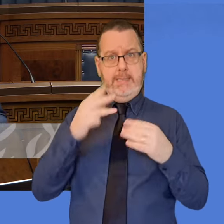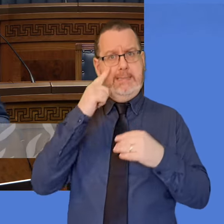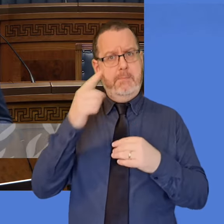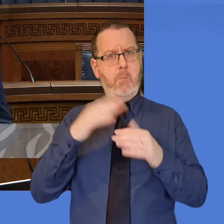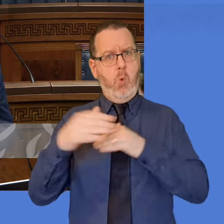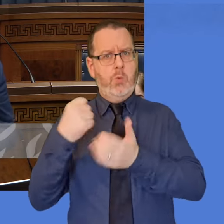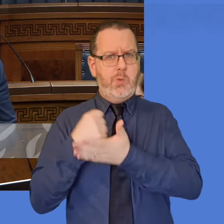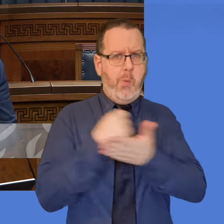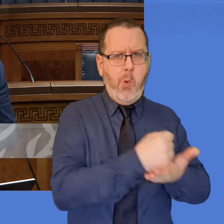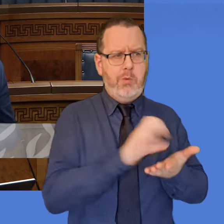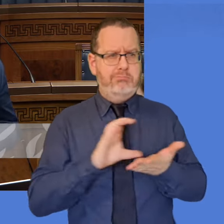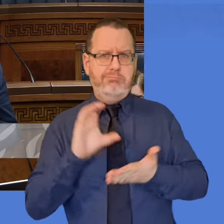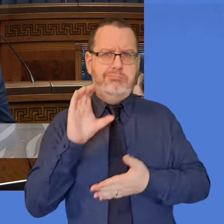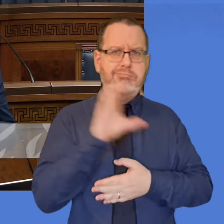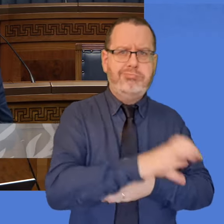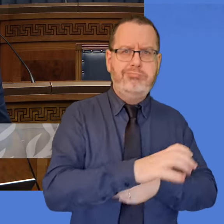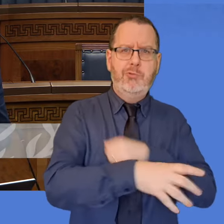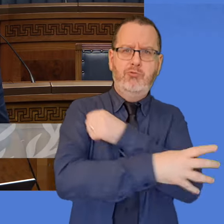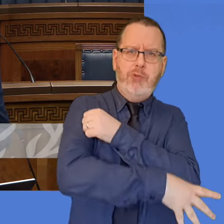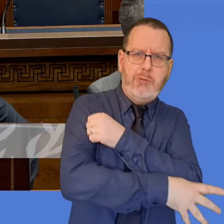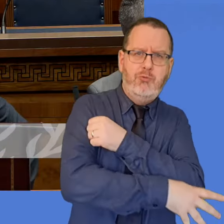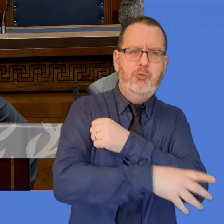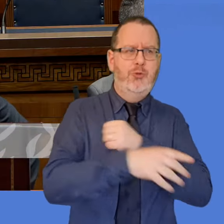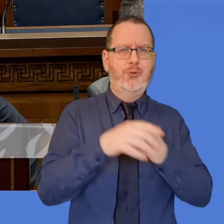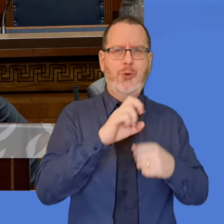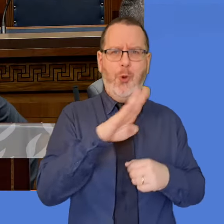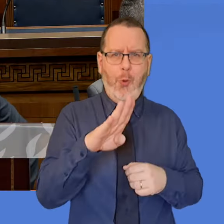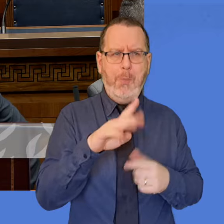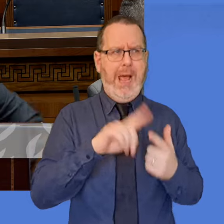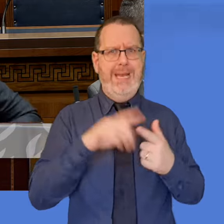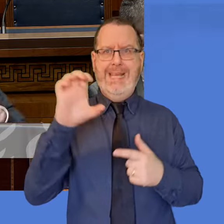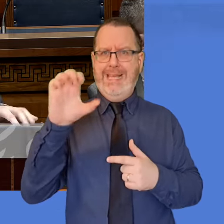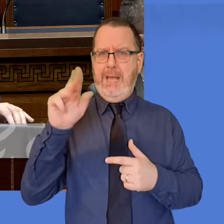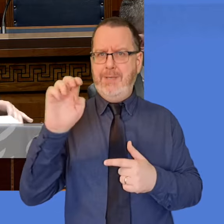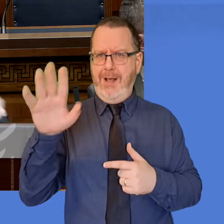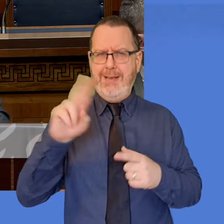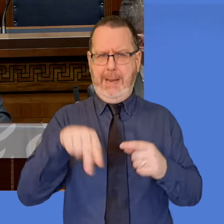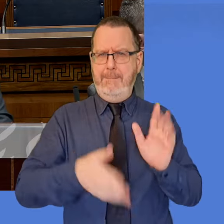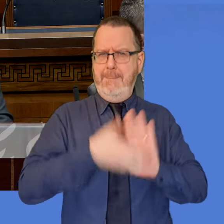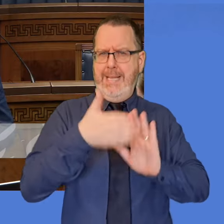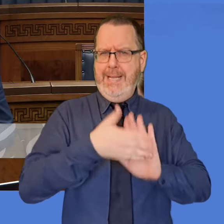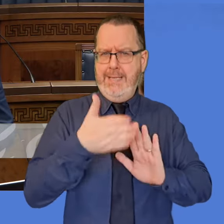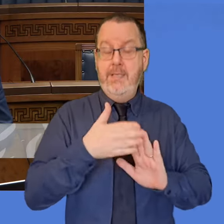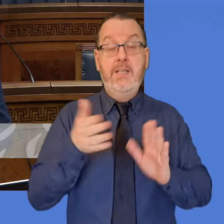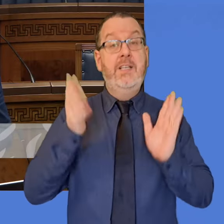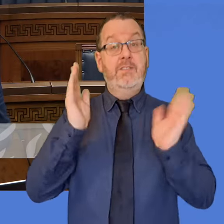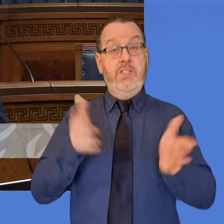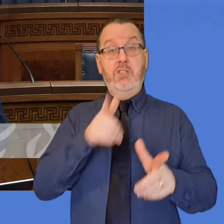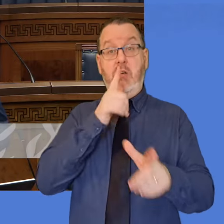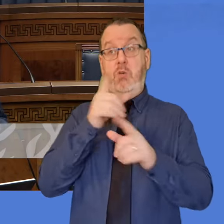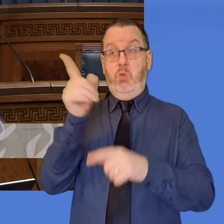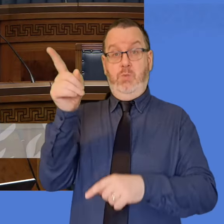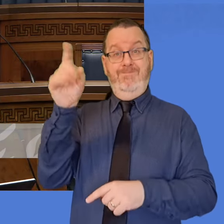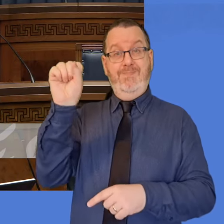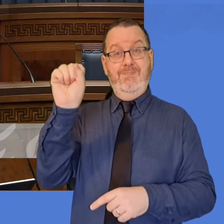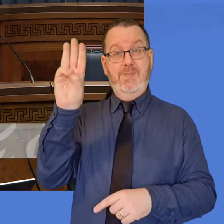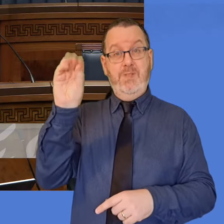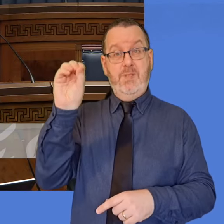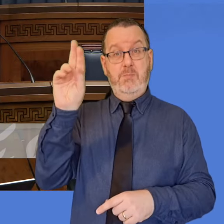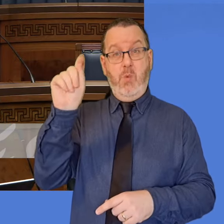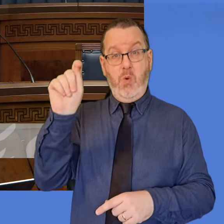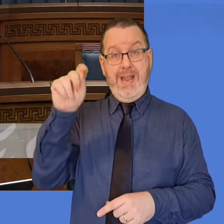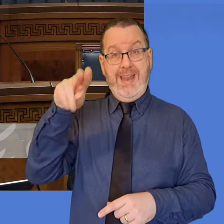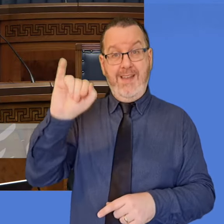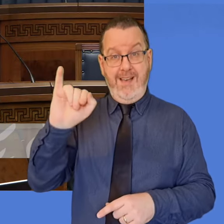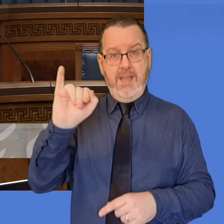and his own department around creating a grassroots sports fund that would be open to all sports that would help empower the local club and realise their own